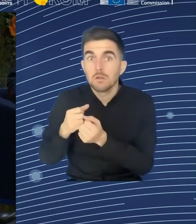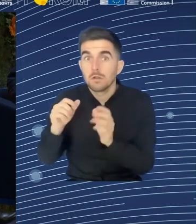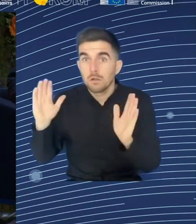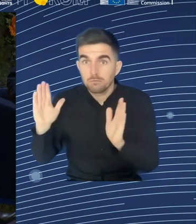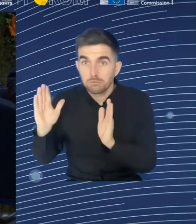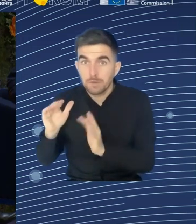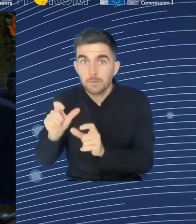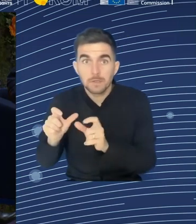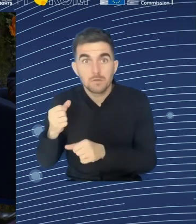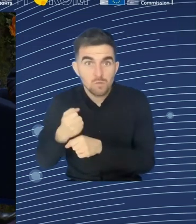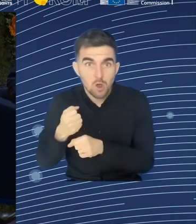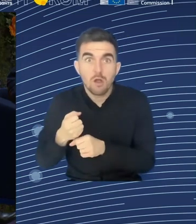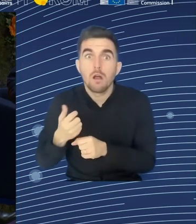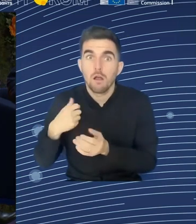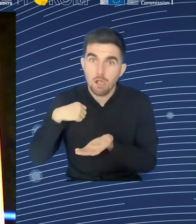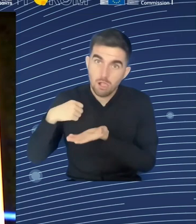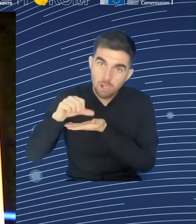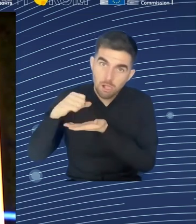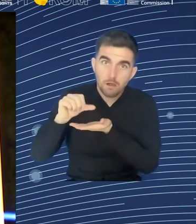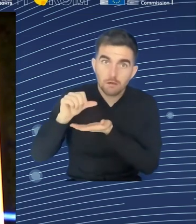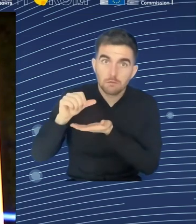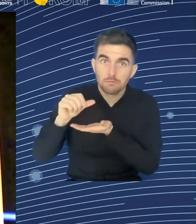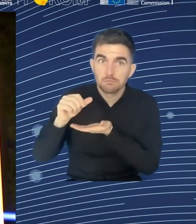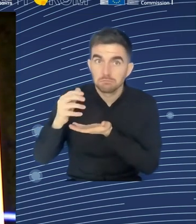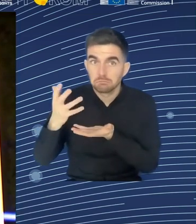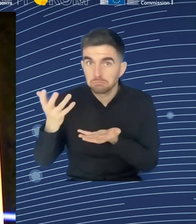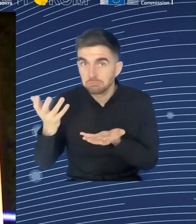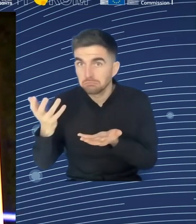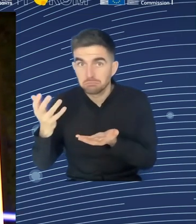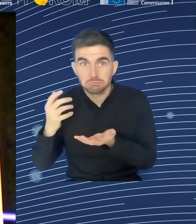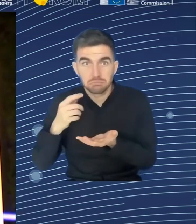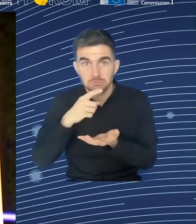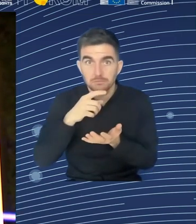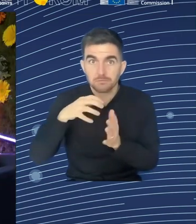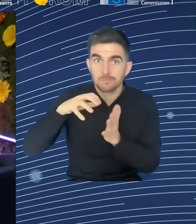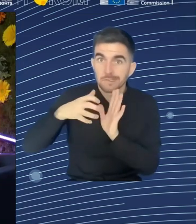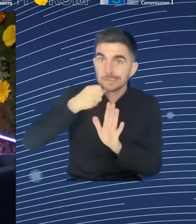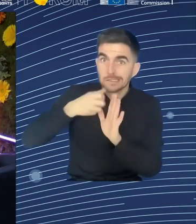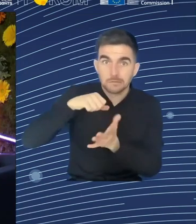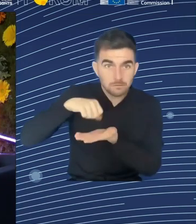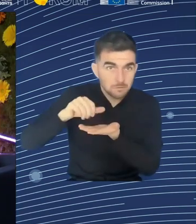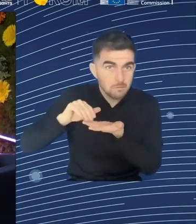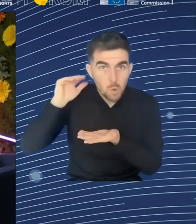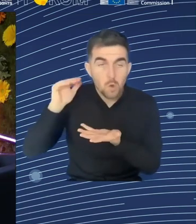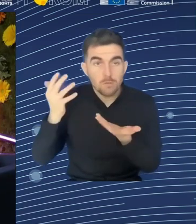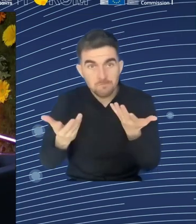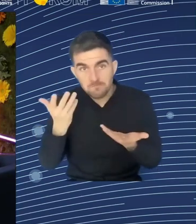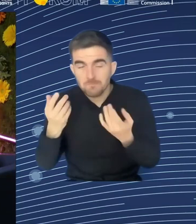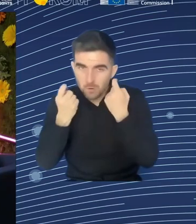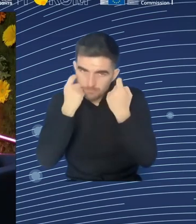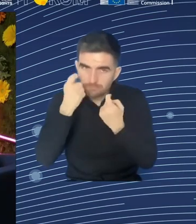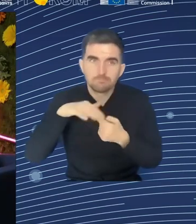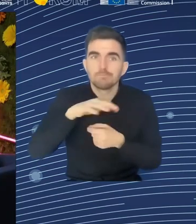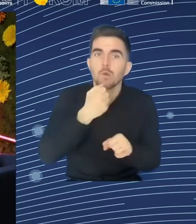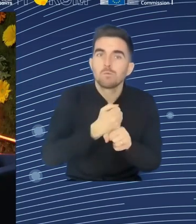that can cause problems that people don't seem to realise yet. Thank you. Maxime, you wanted to intervene.